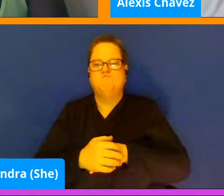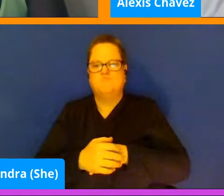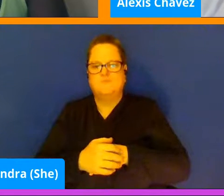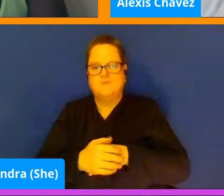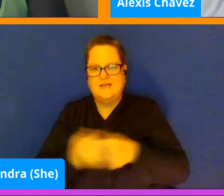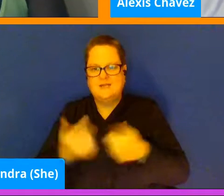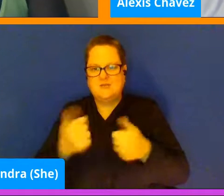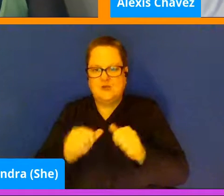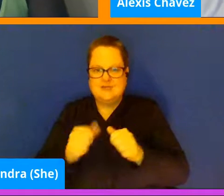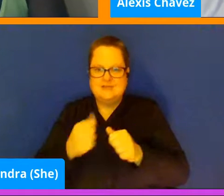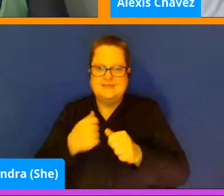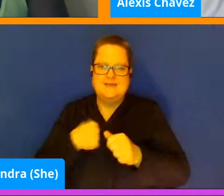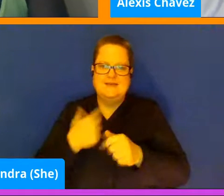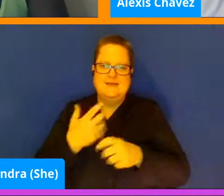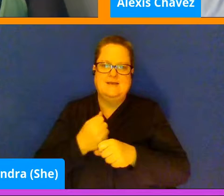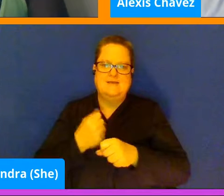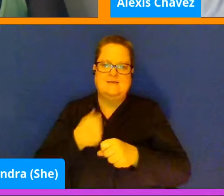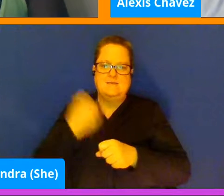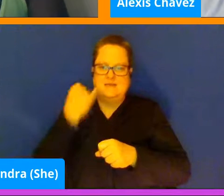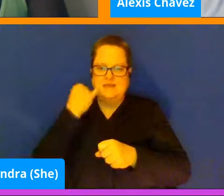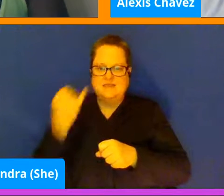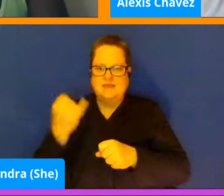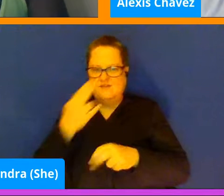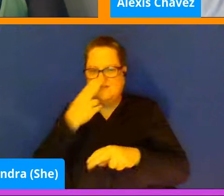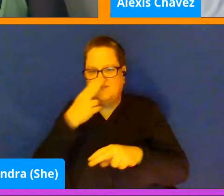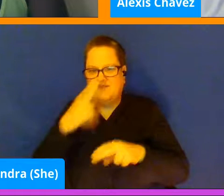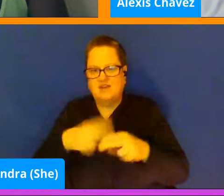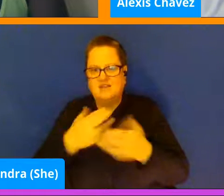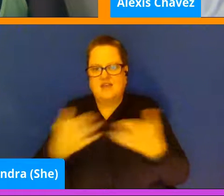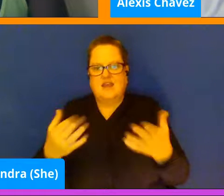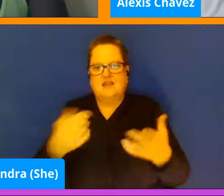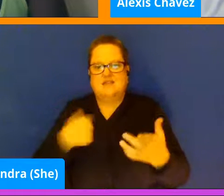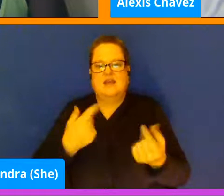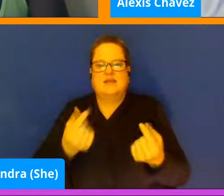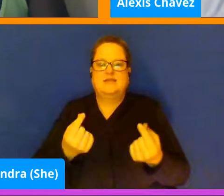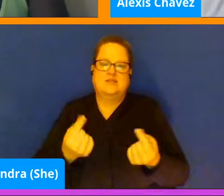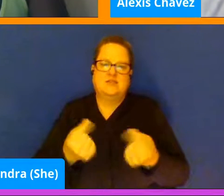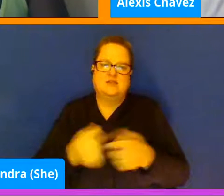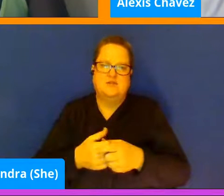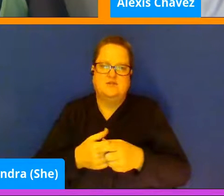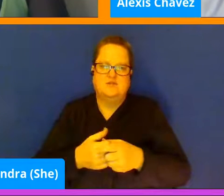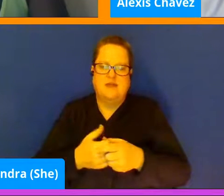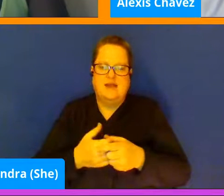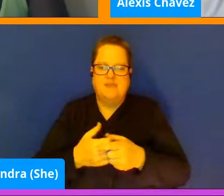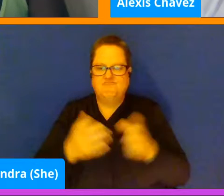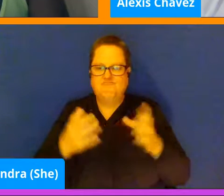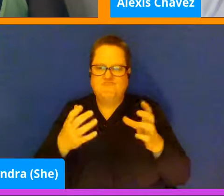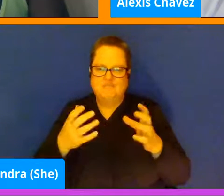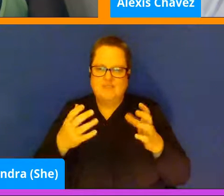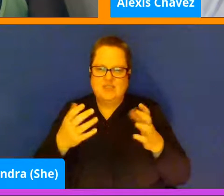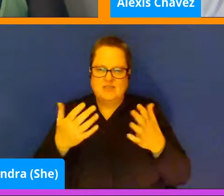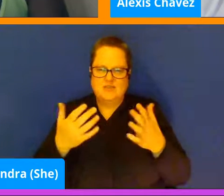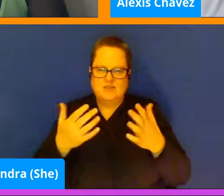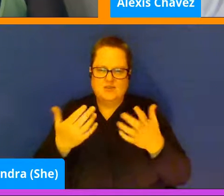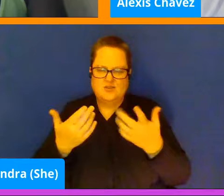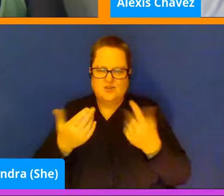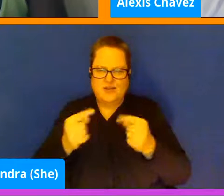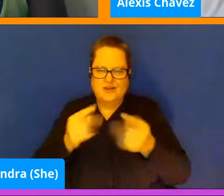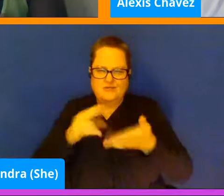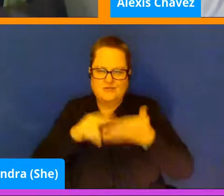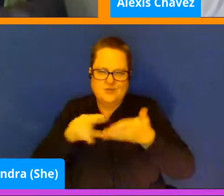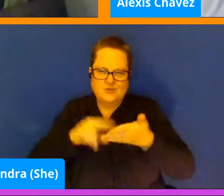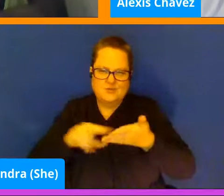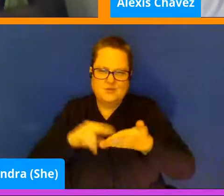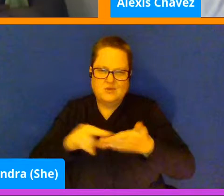some input on, OK, what are some fun things I can do with that? And kind of exploring, using some